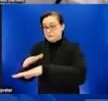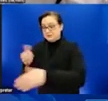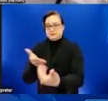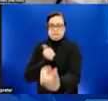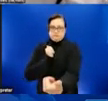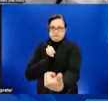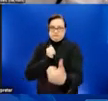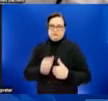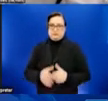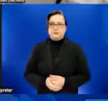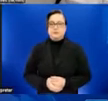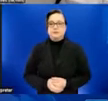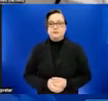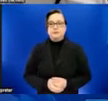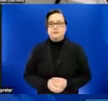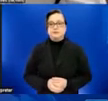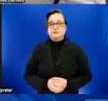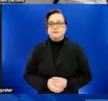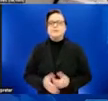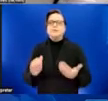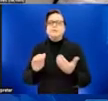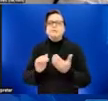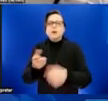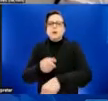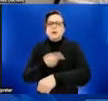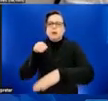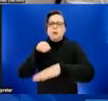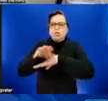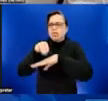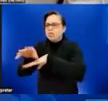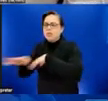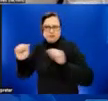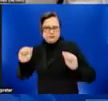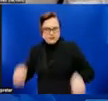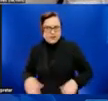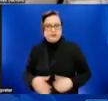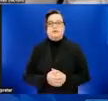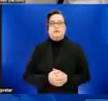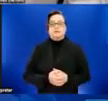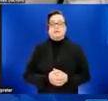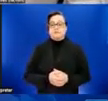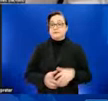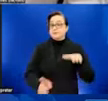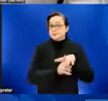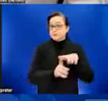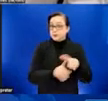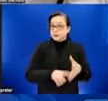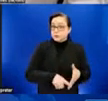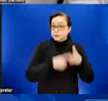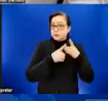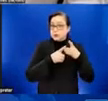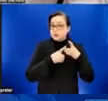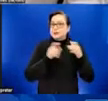So, how long can someone transmit monkeypox virus? The virus can be spread from the time symptoms start until the rash has healed,